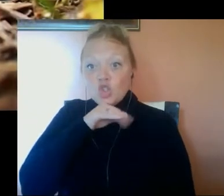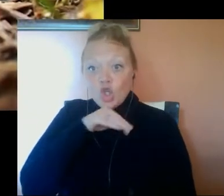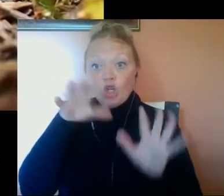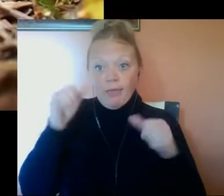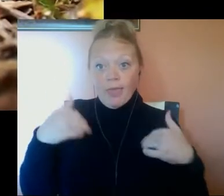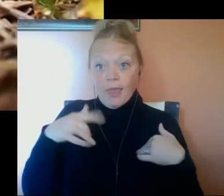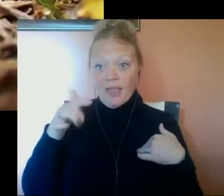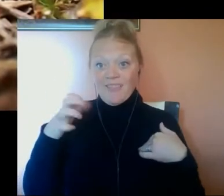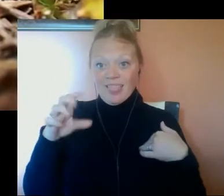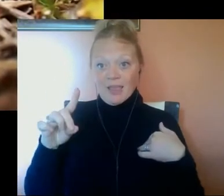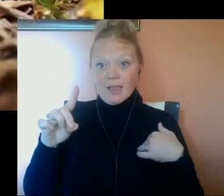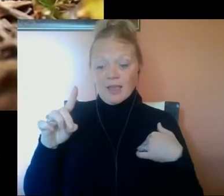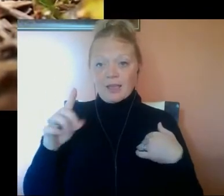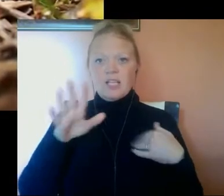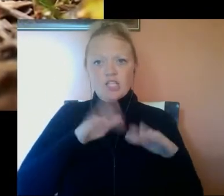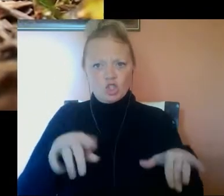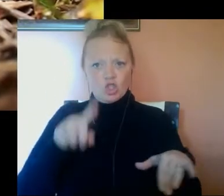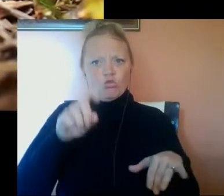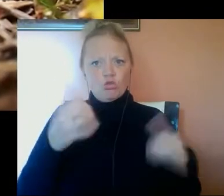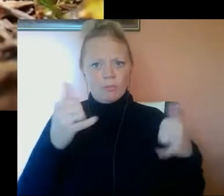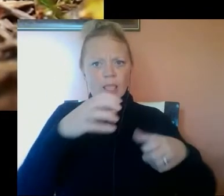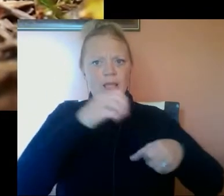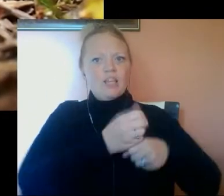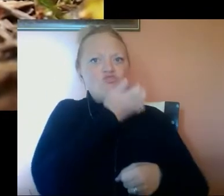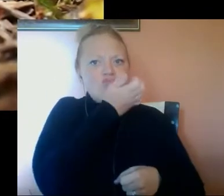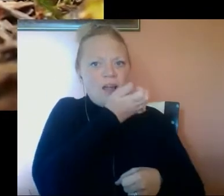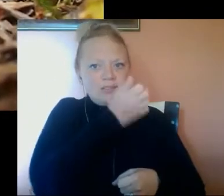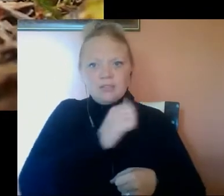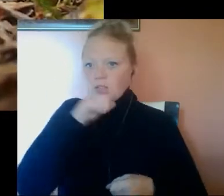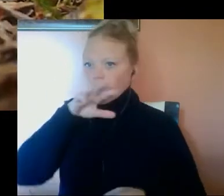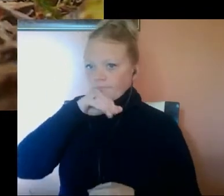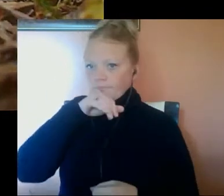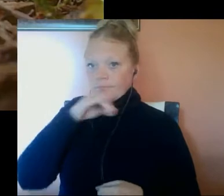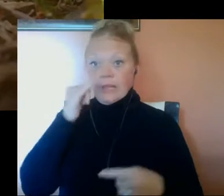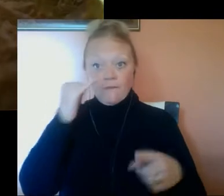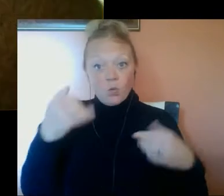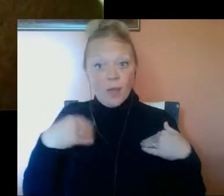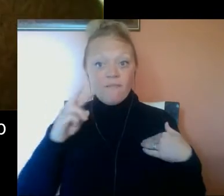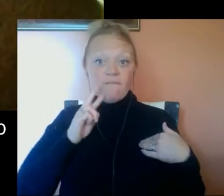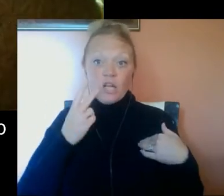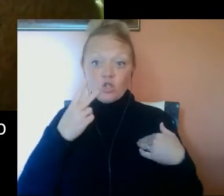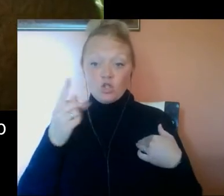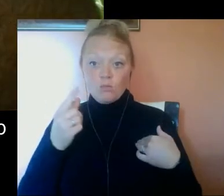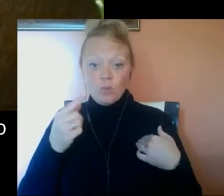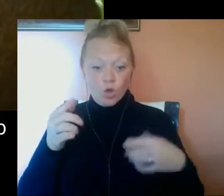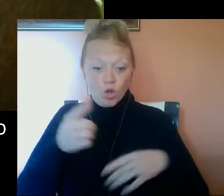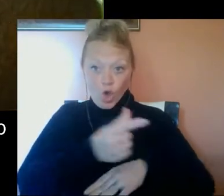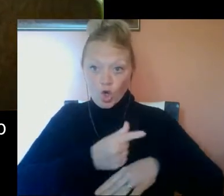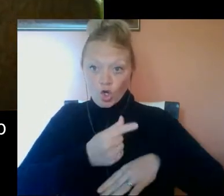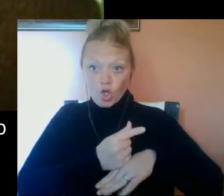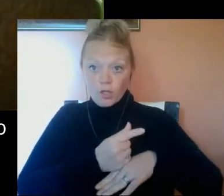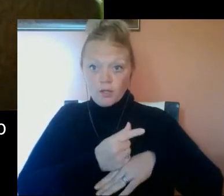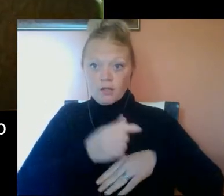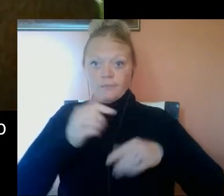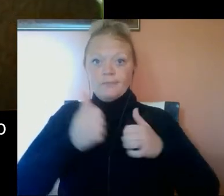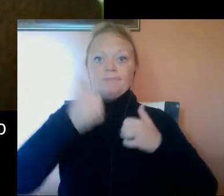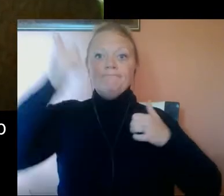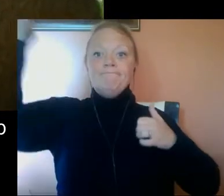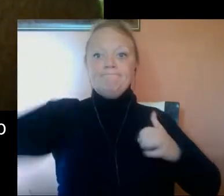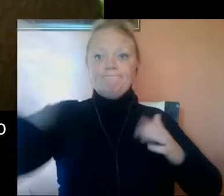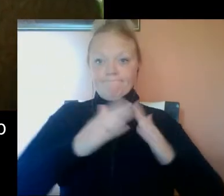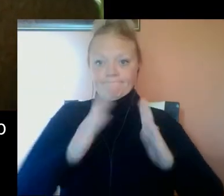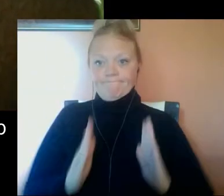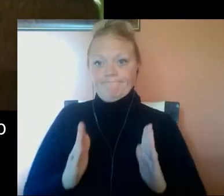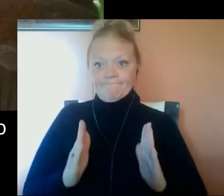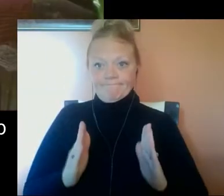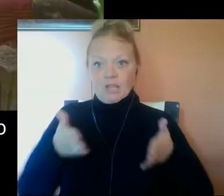in it, so make sure children play on the grass instead of in the dirt. If you have a vegetable garden, keep it away from the house, driveway,